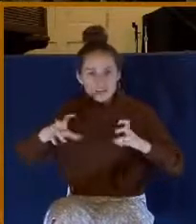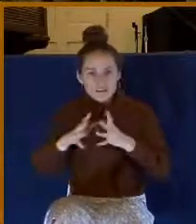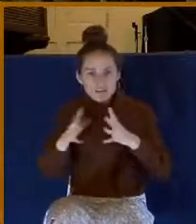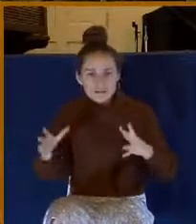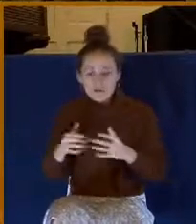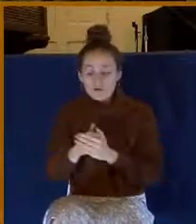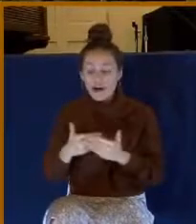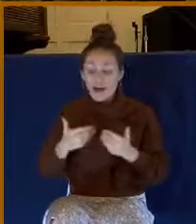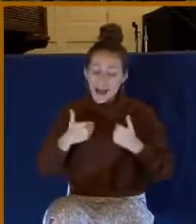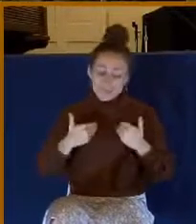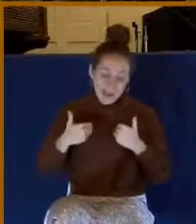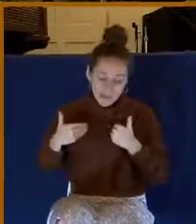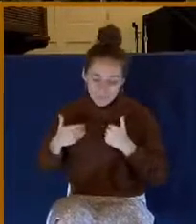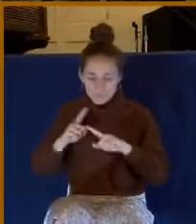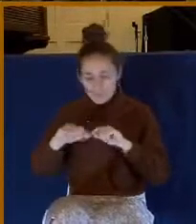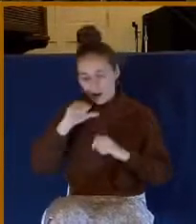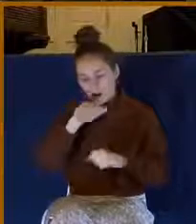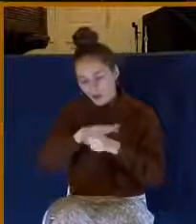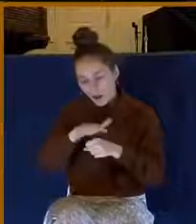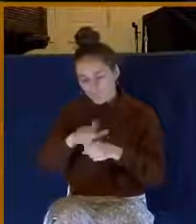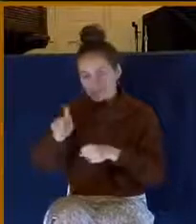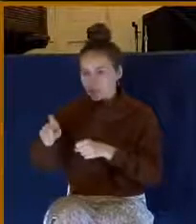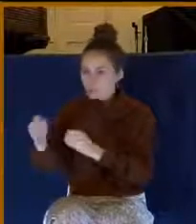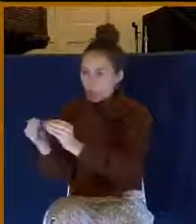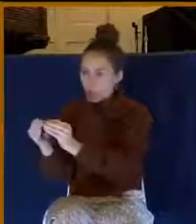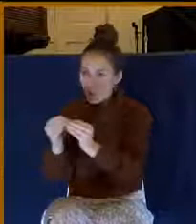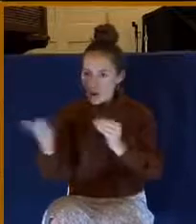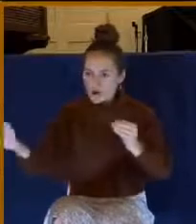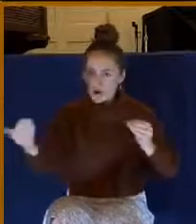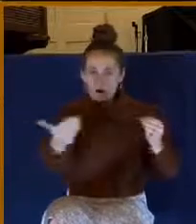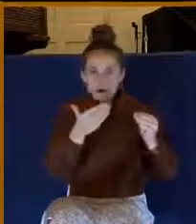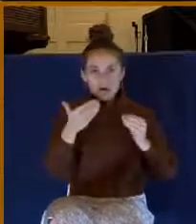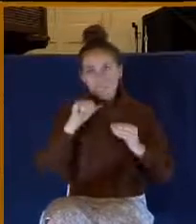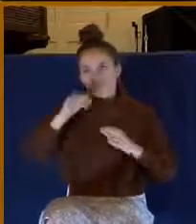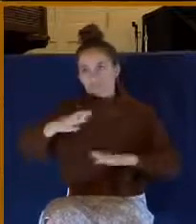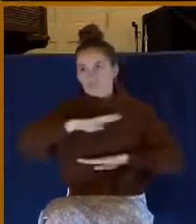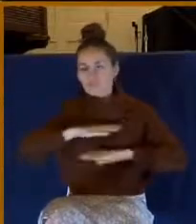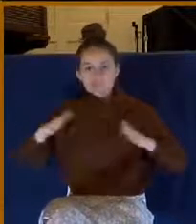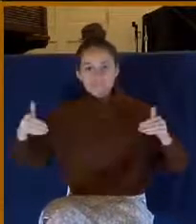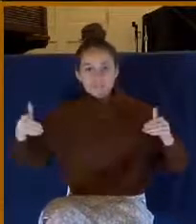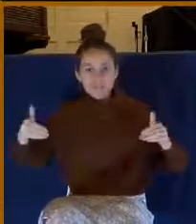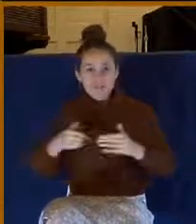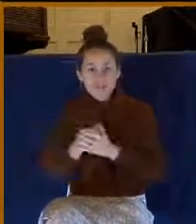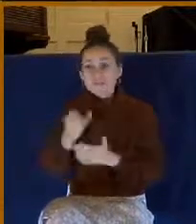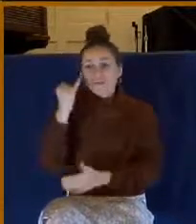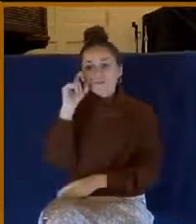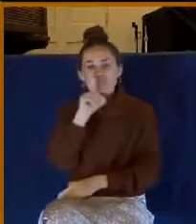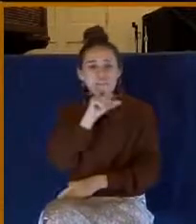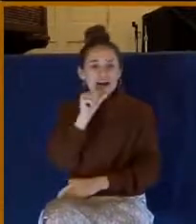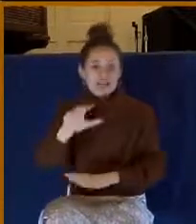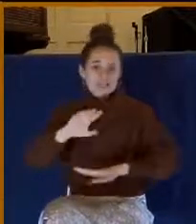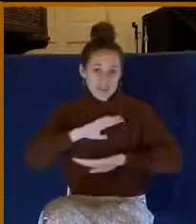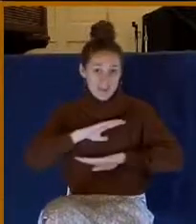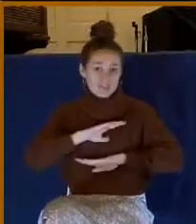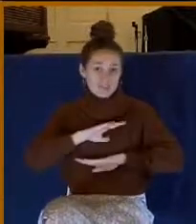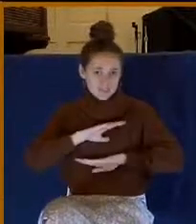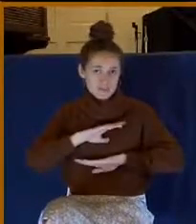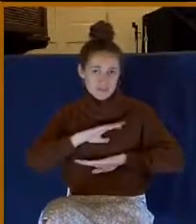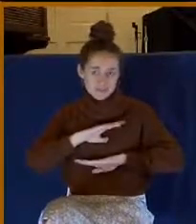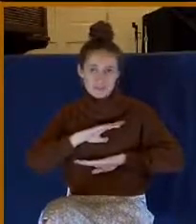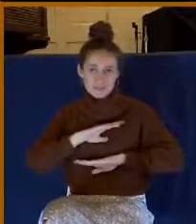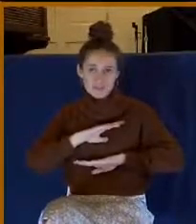enough. We just have to have more. And when we do that, when we're not really content with what he's given us, we're